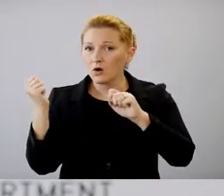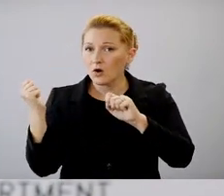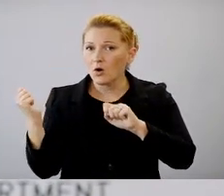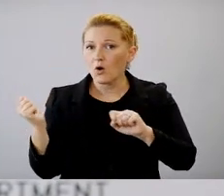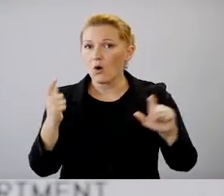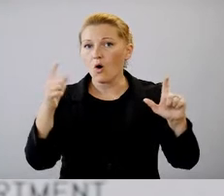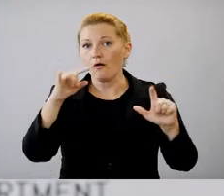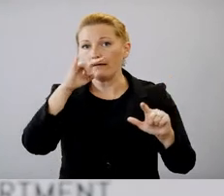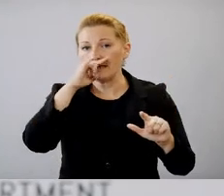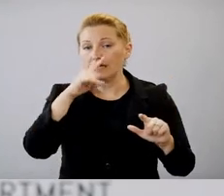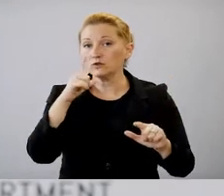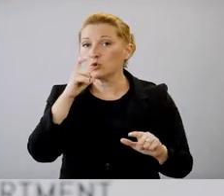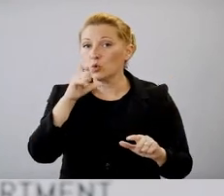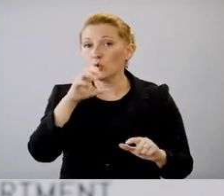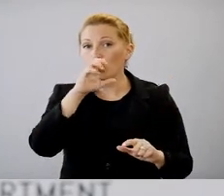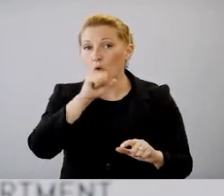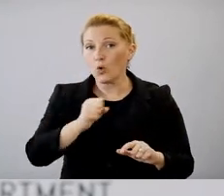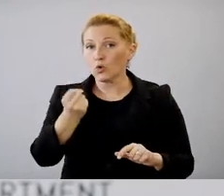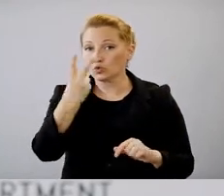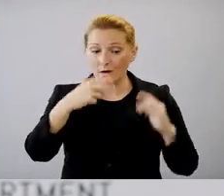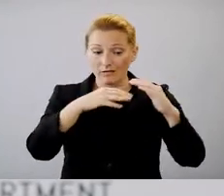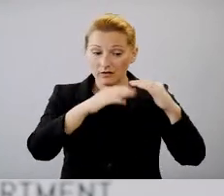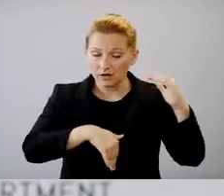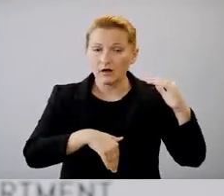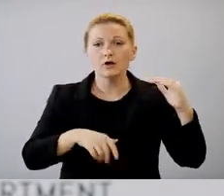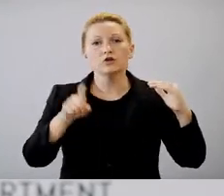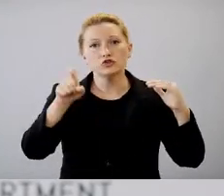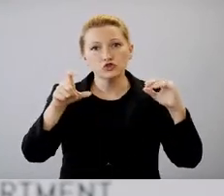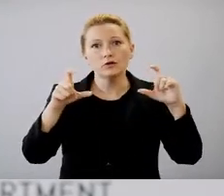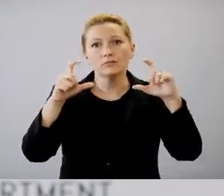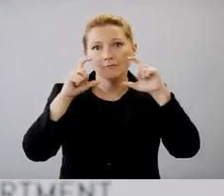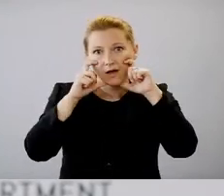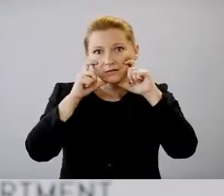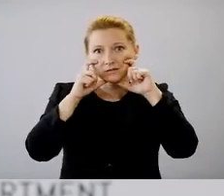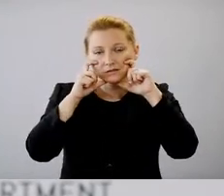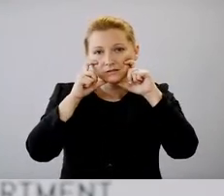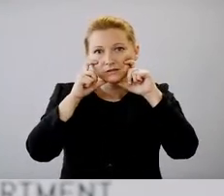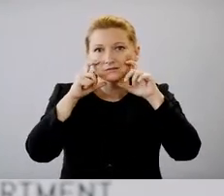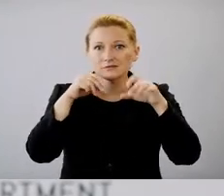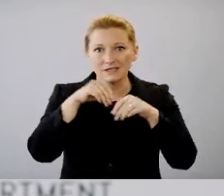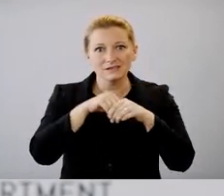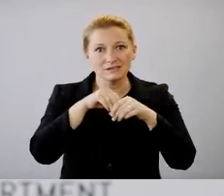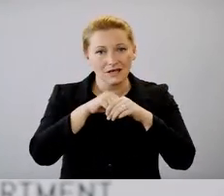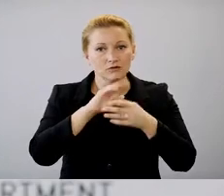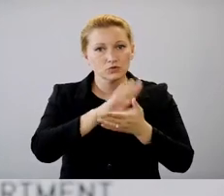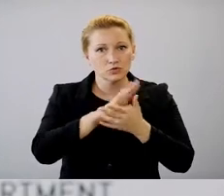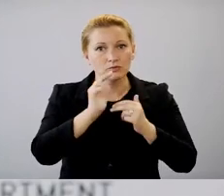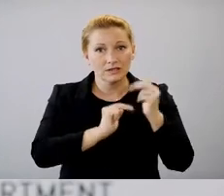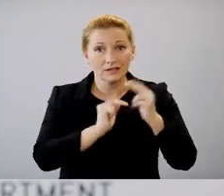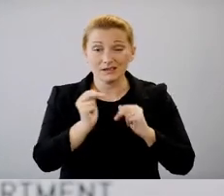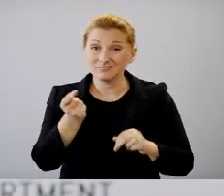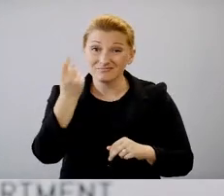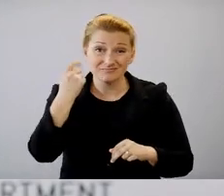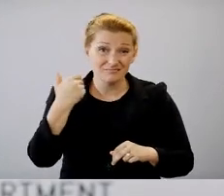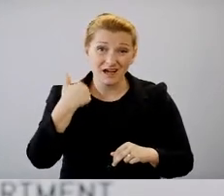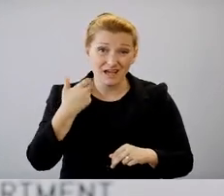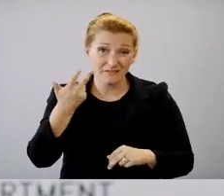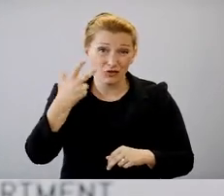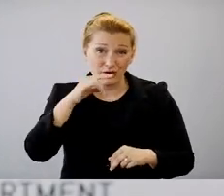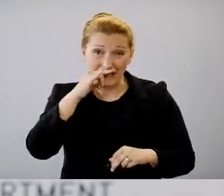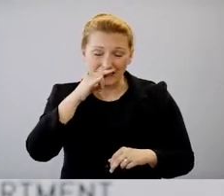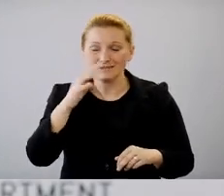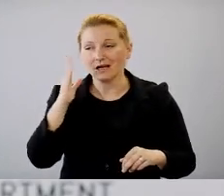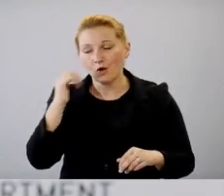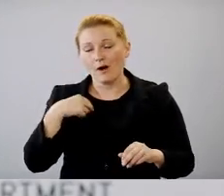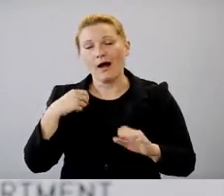under 12, wear a mask when they're indoors at school. Um, you know, as a parent, I've got, I've got three kids and I know a lot of you have